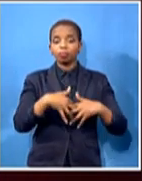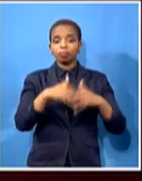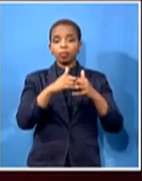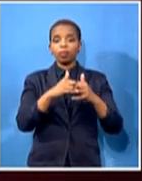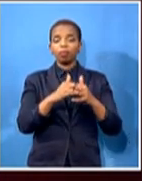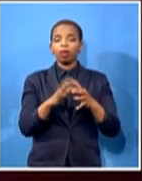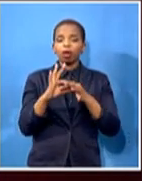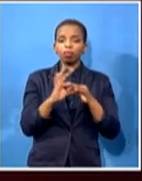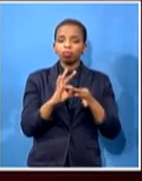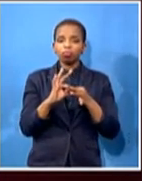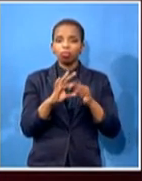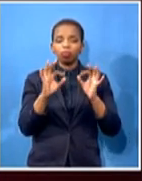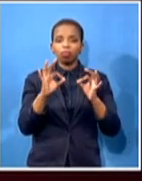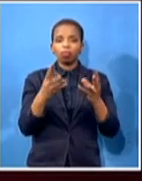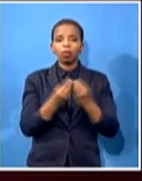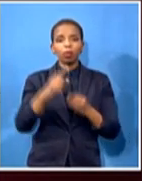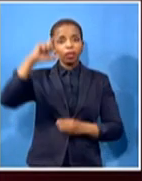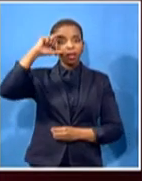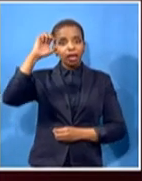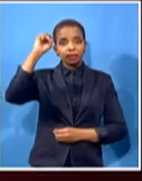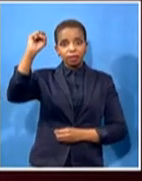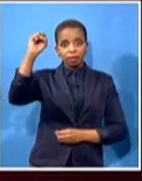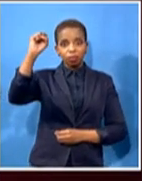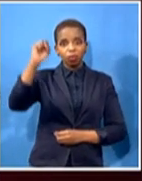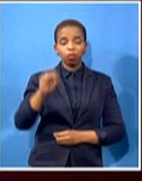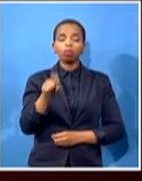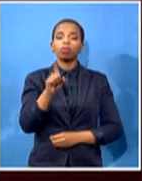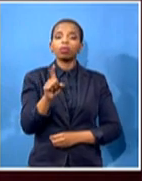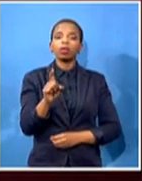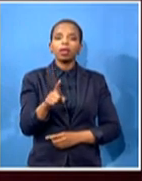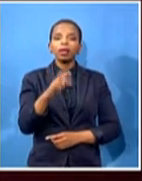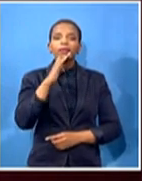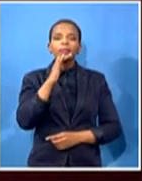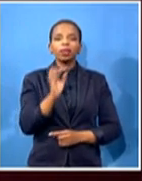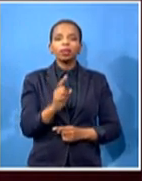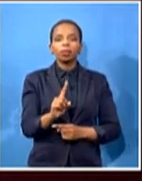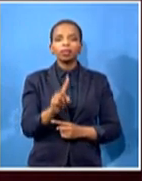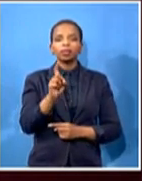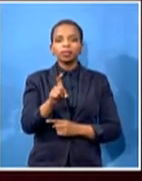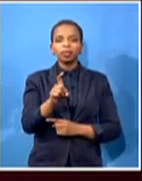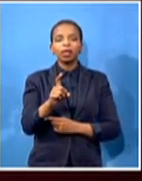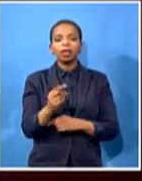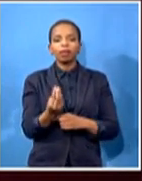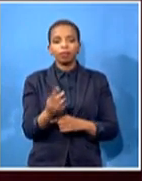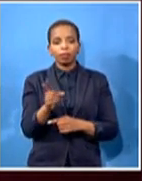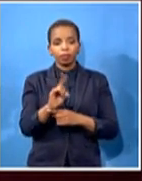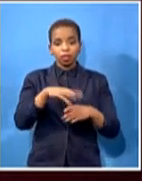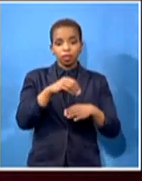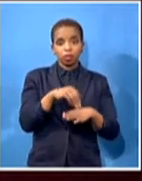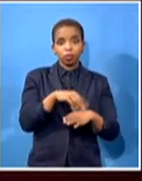it is said whenever Oliver Tambo would come to Sweden, they would often go home to Olof Palmer's house and sit in the kitchen,